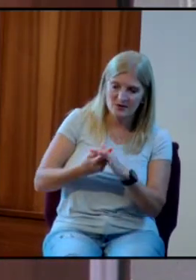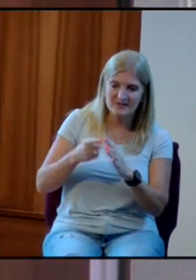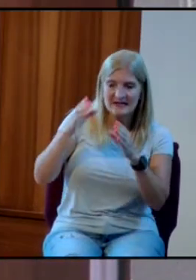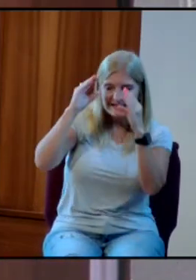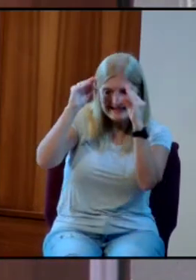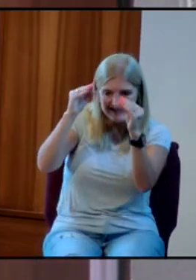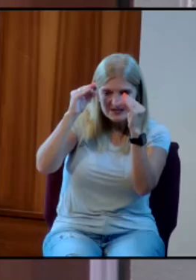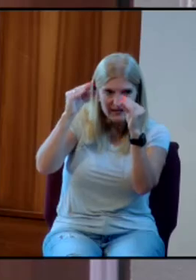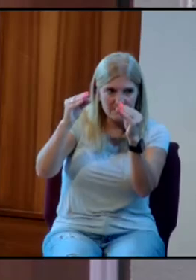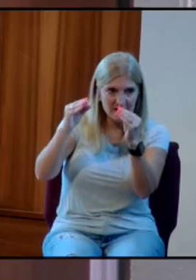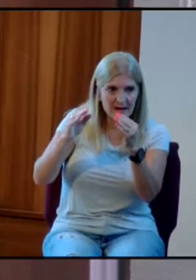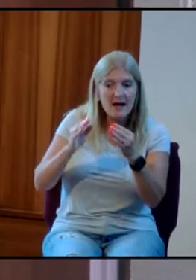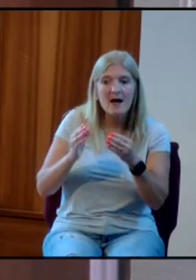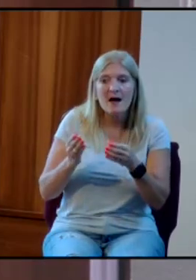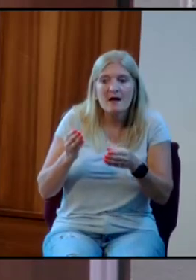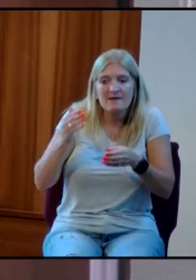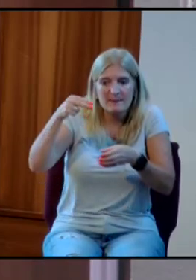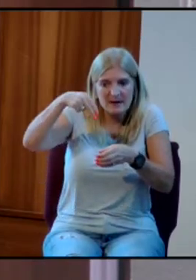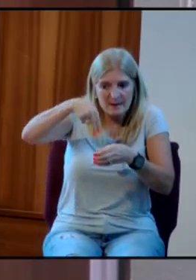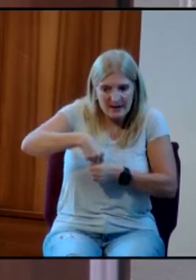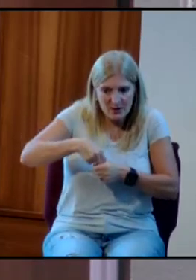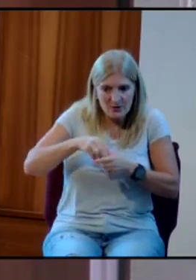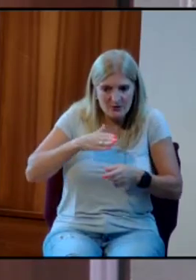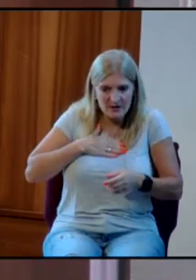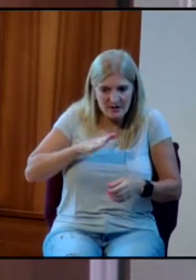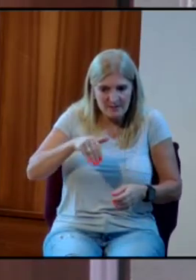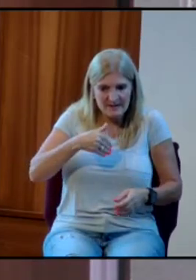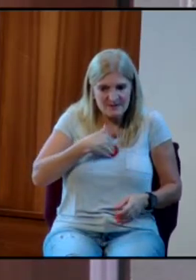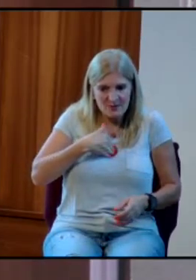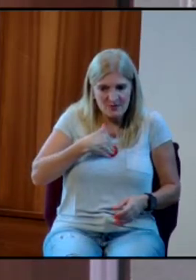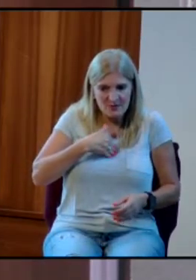am and not just something that rattles around in my head.